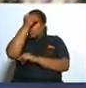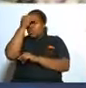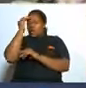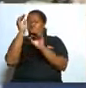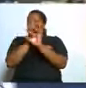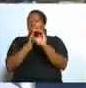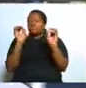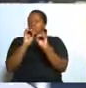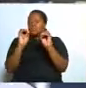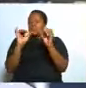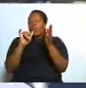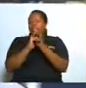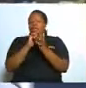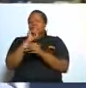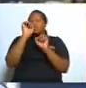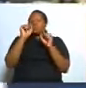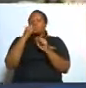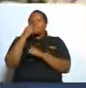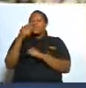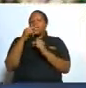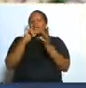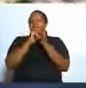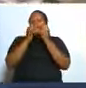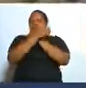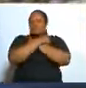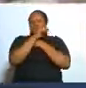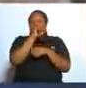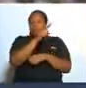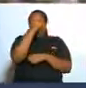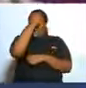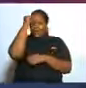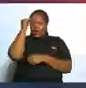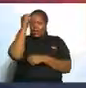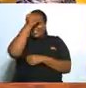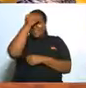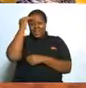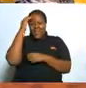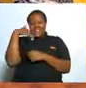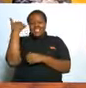just tell her that you love her because they forget every 10 minutes